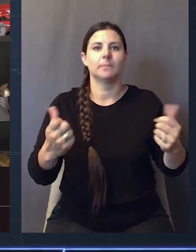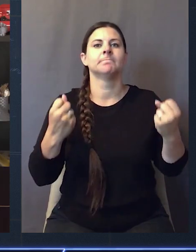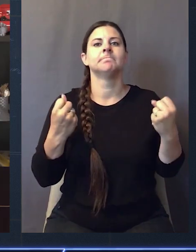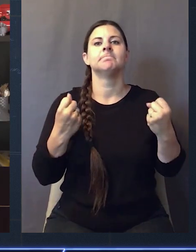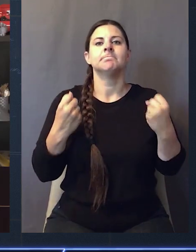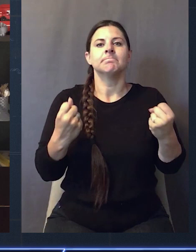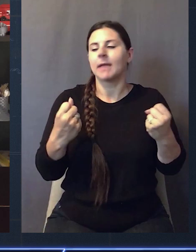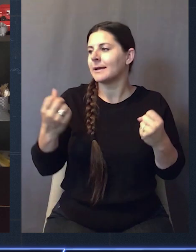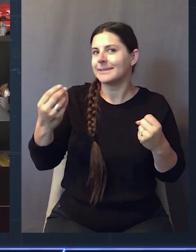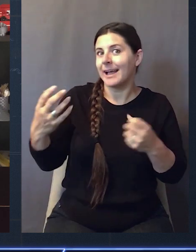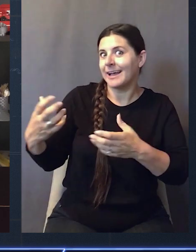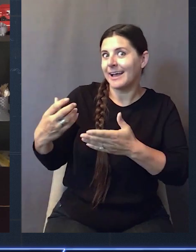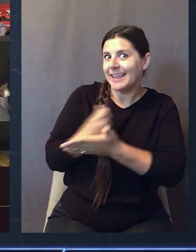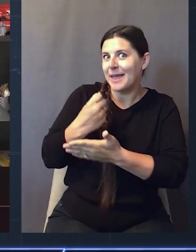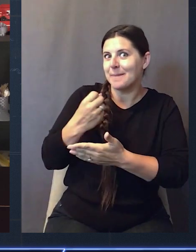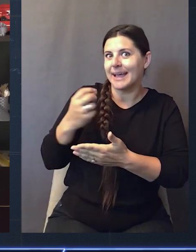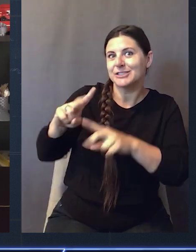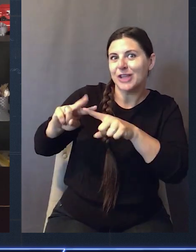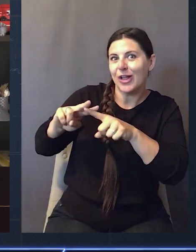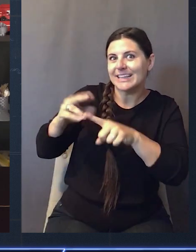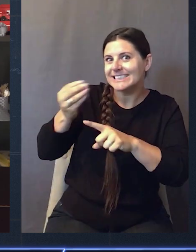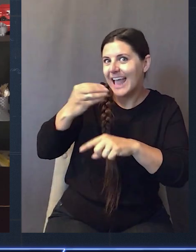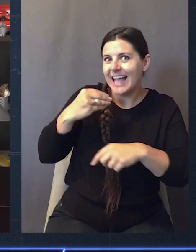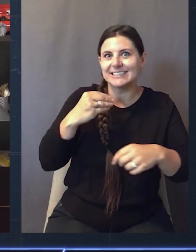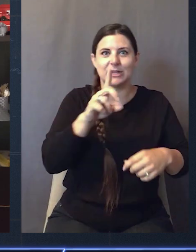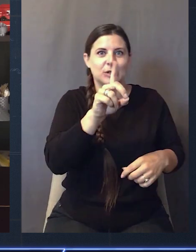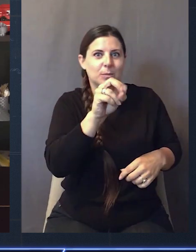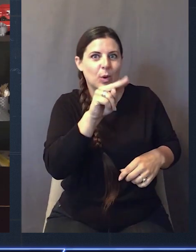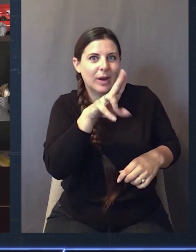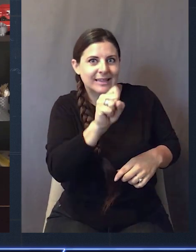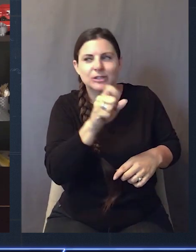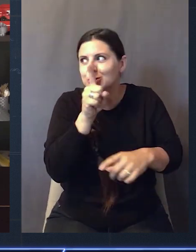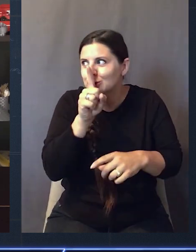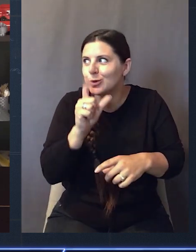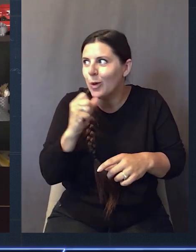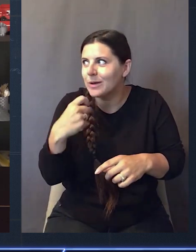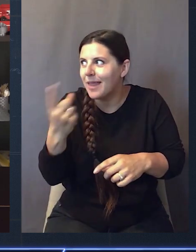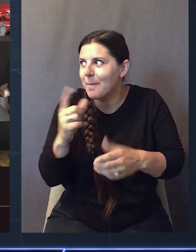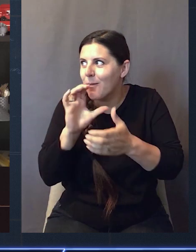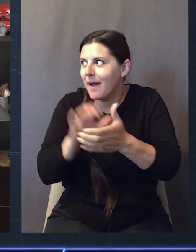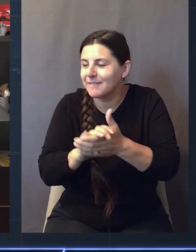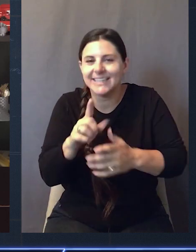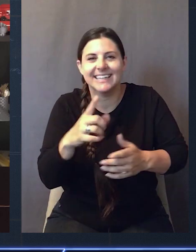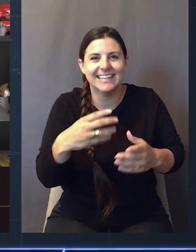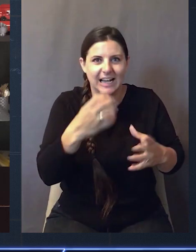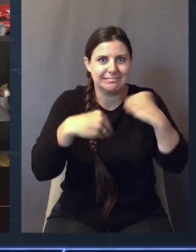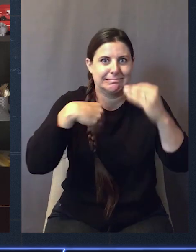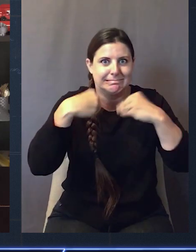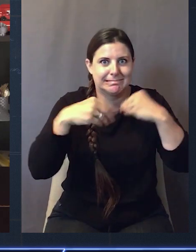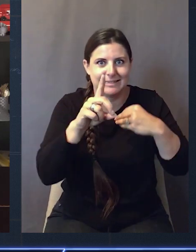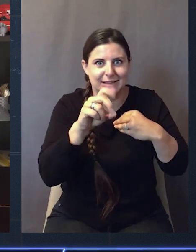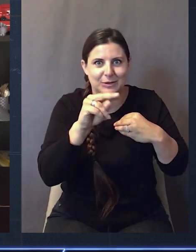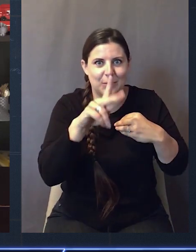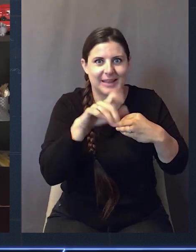prep, but I'm thinking I'm going to do this. Get some salty snacks, get myself just a whole box of donuts. Don't tell my wife about the donuts, but I think I went through a whole